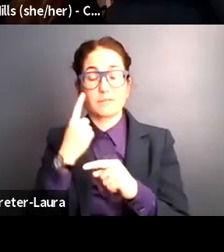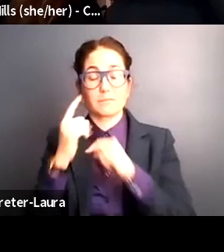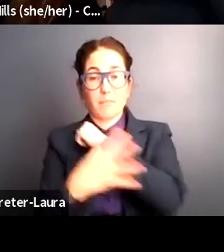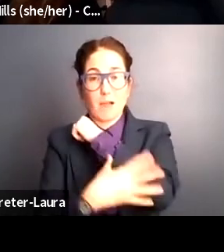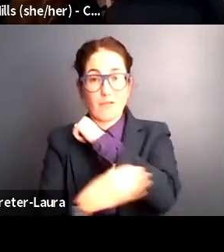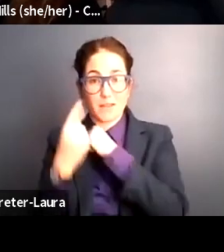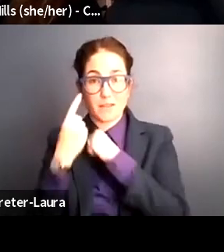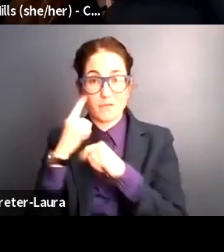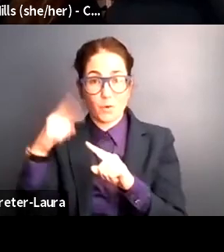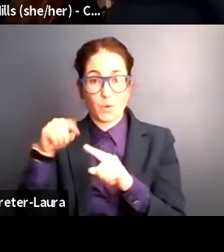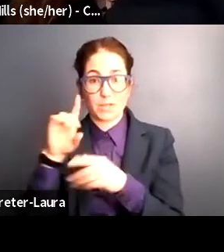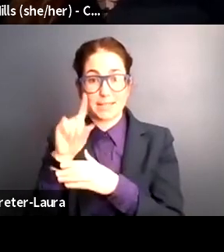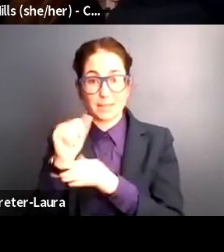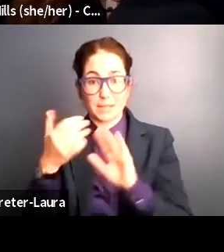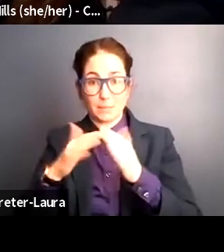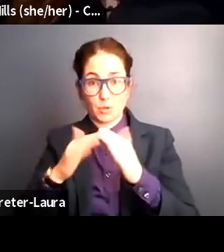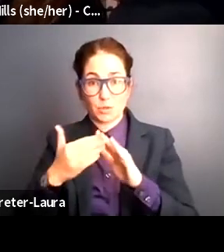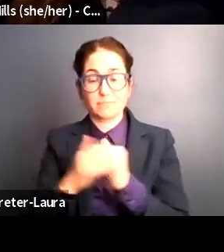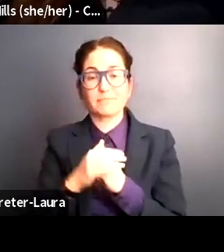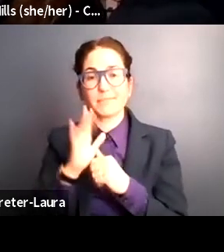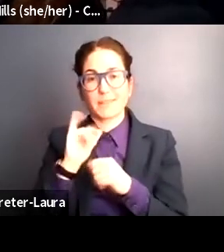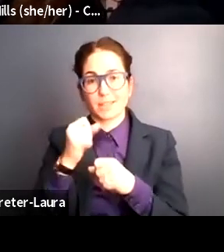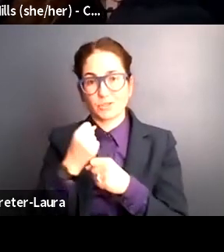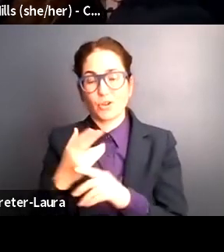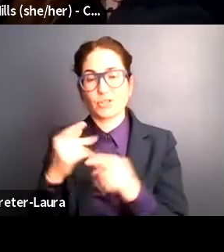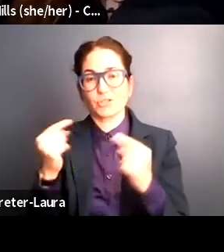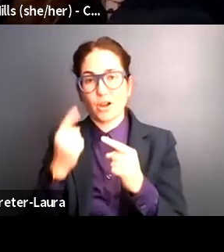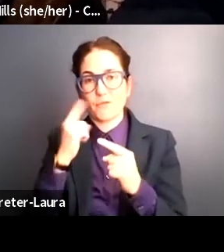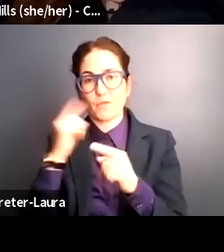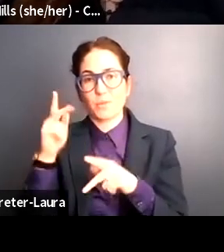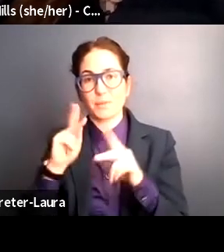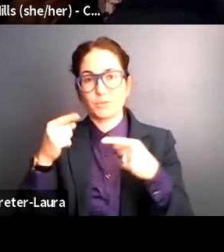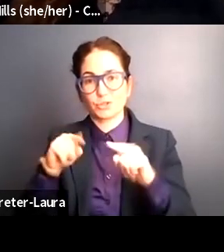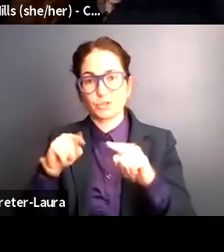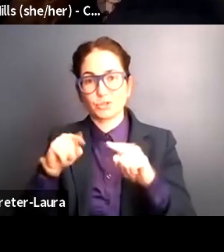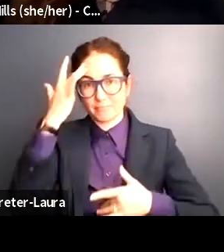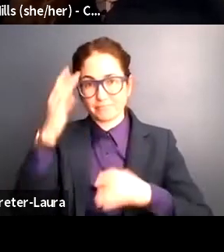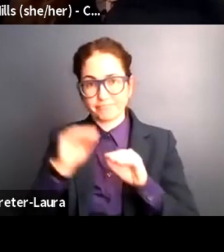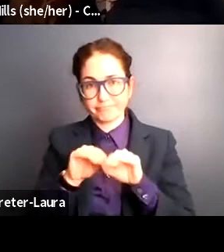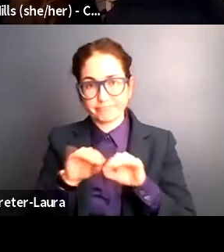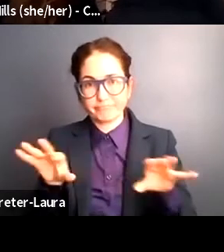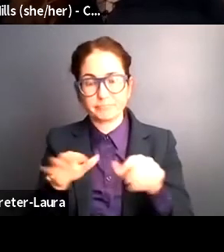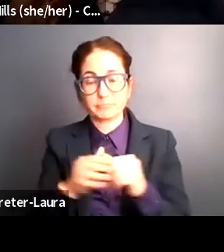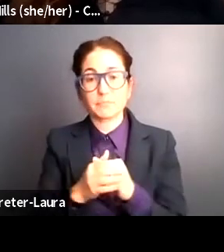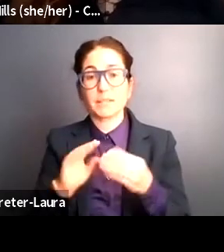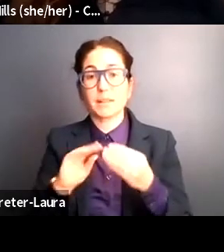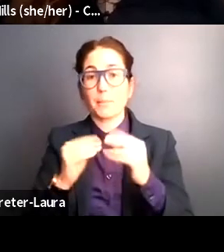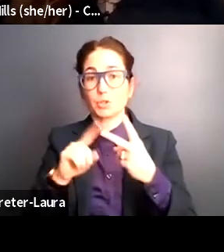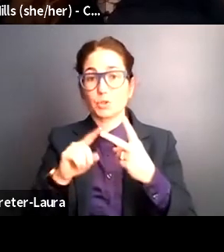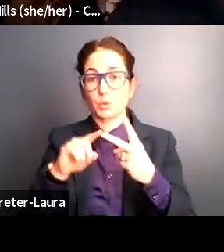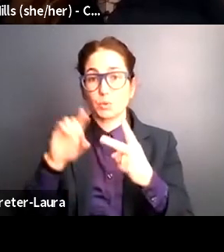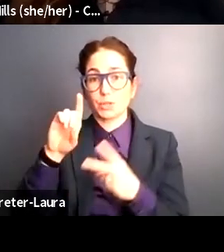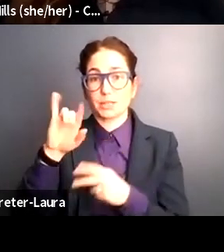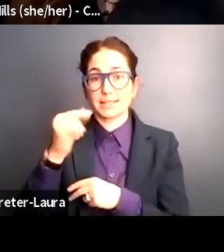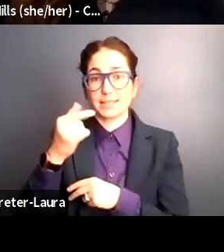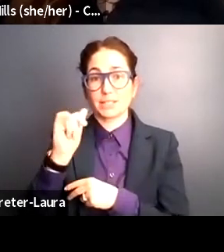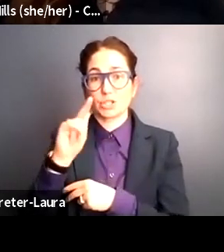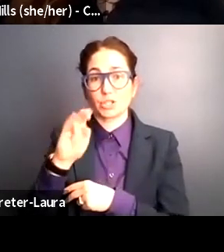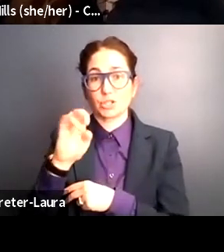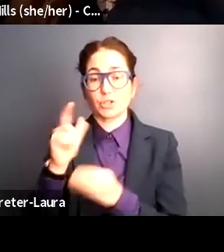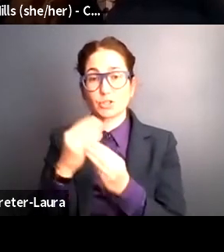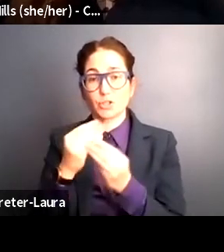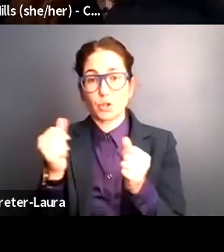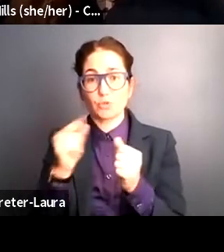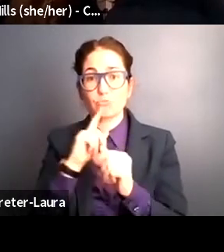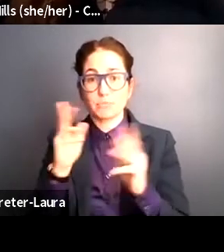created harm during the pandemic. Number two, digital solutions enabling civic life